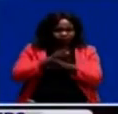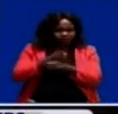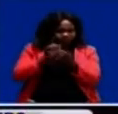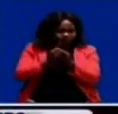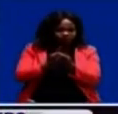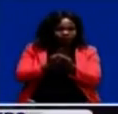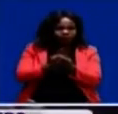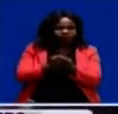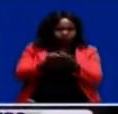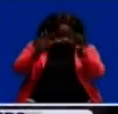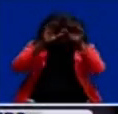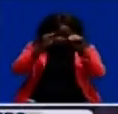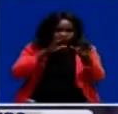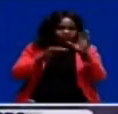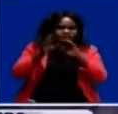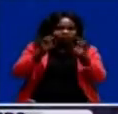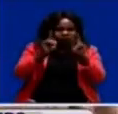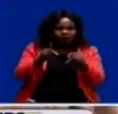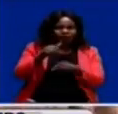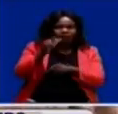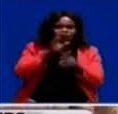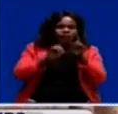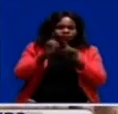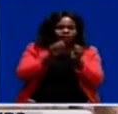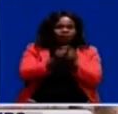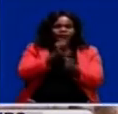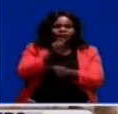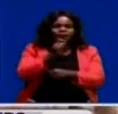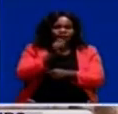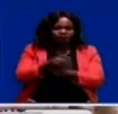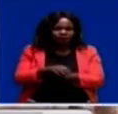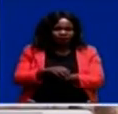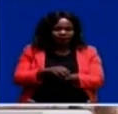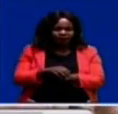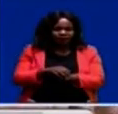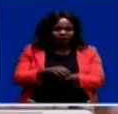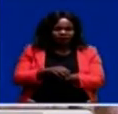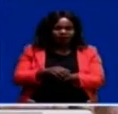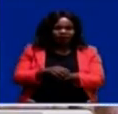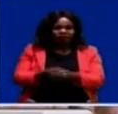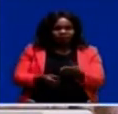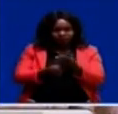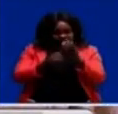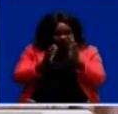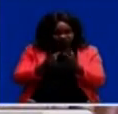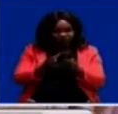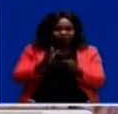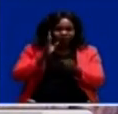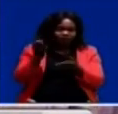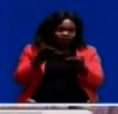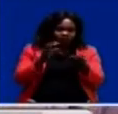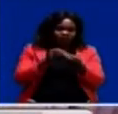Emos Chanda spoke to Genovis. Economic diplomacy shall determine more Zambia's interests